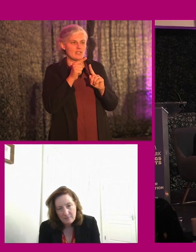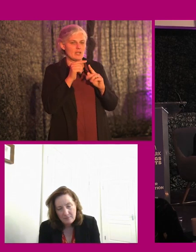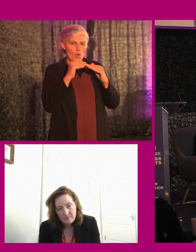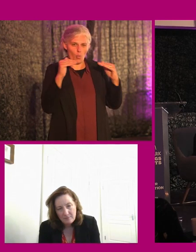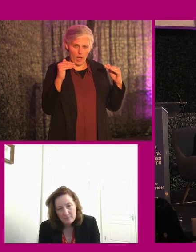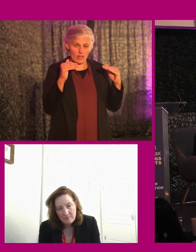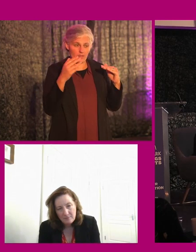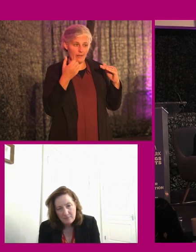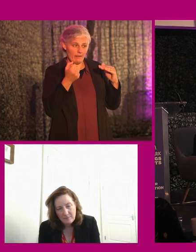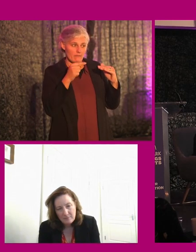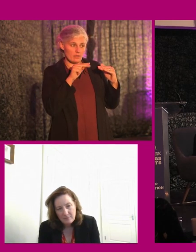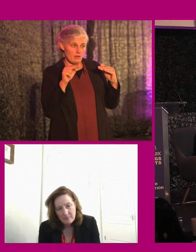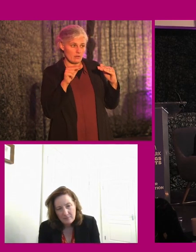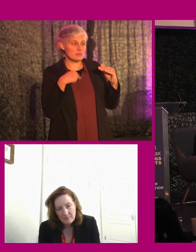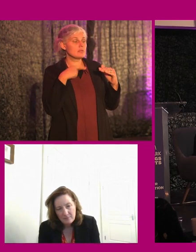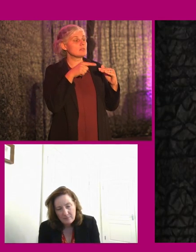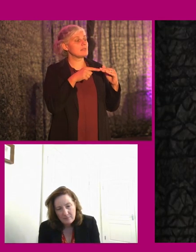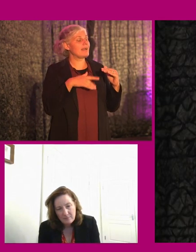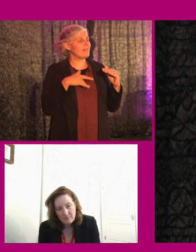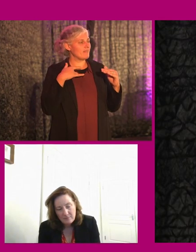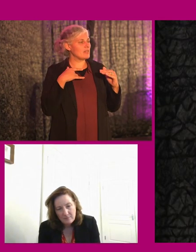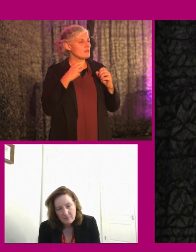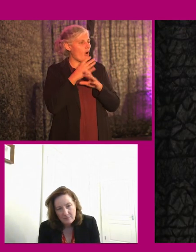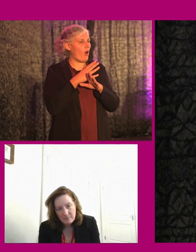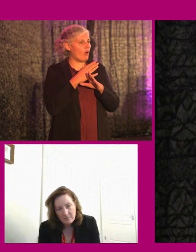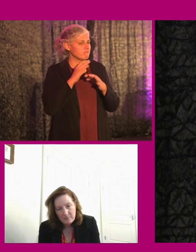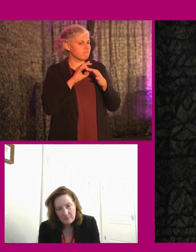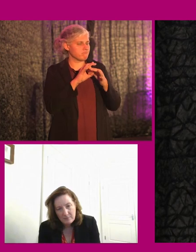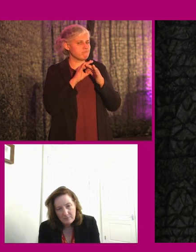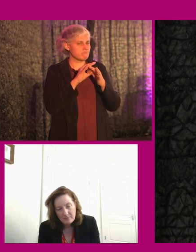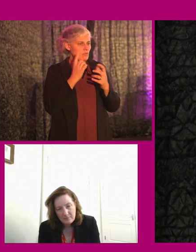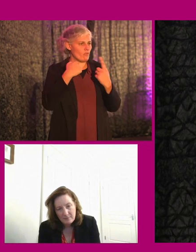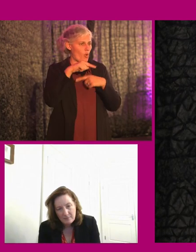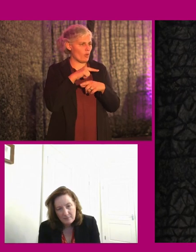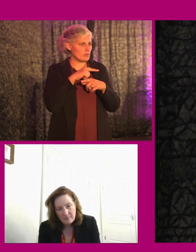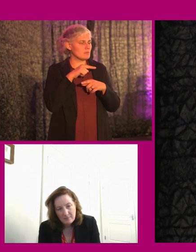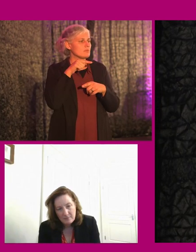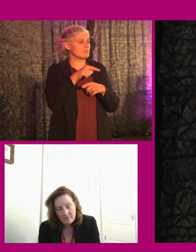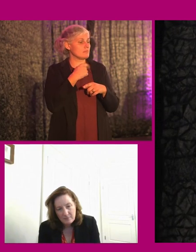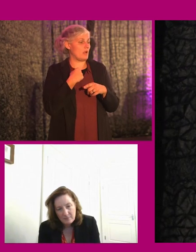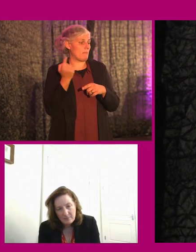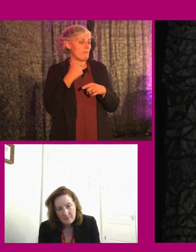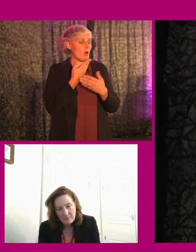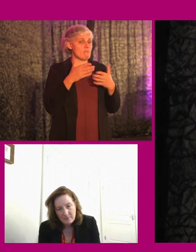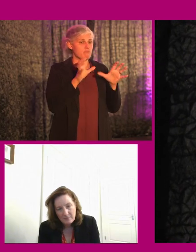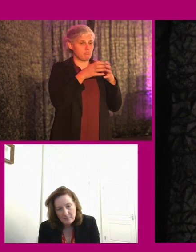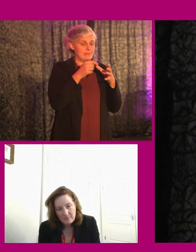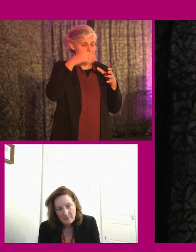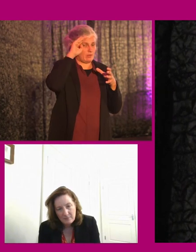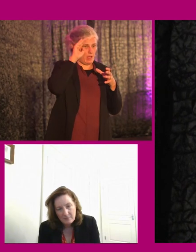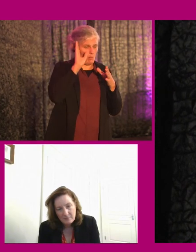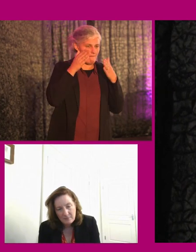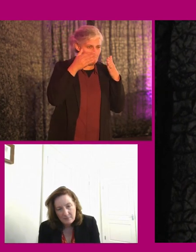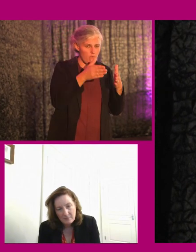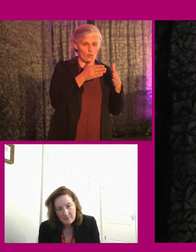grounds. I'd love to sit here and say there isn't. I think we all know that it's relative. Certainly since I've come back to the public sector in Ireland, the focus